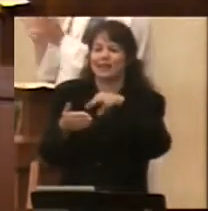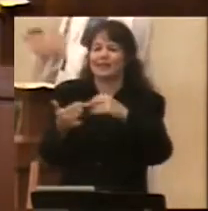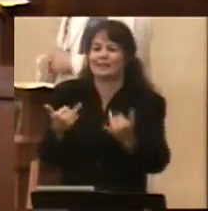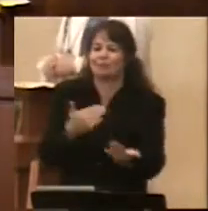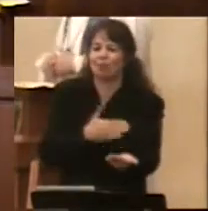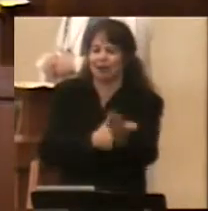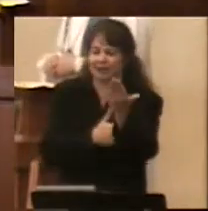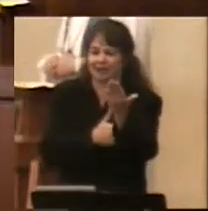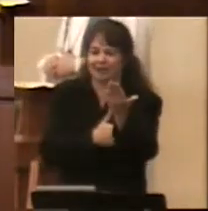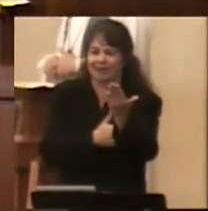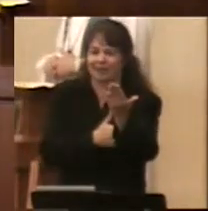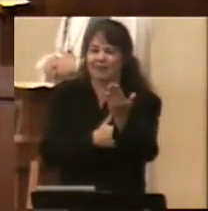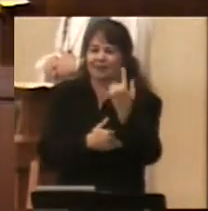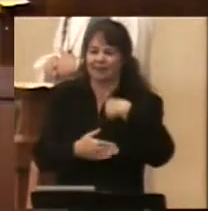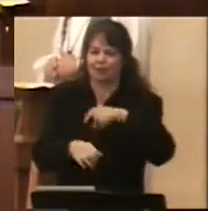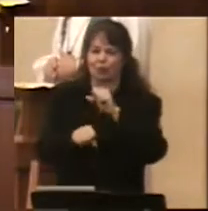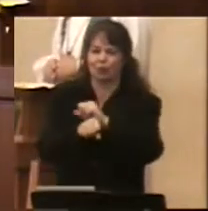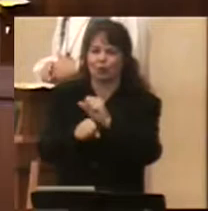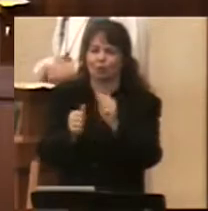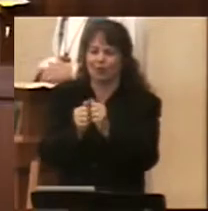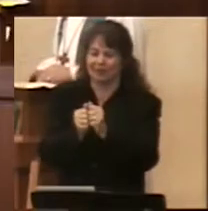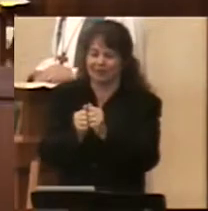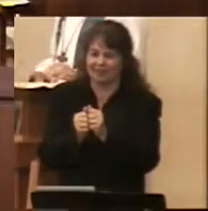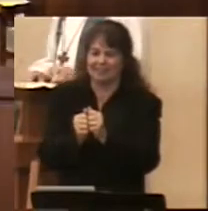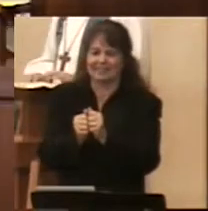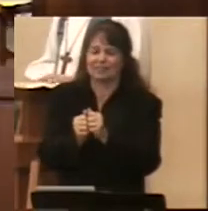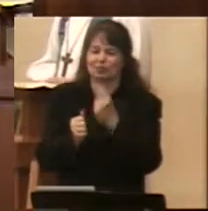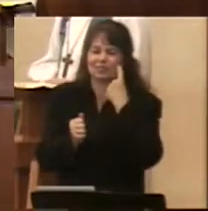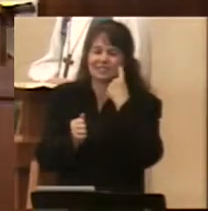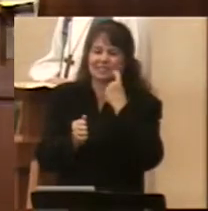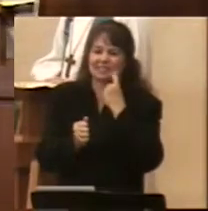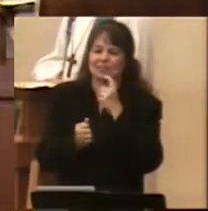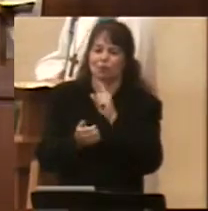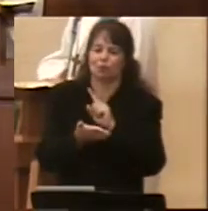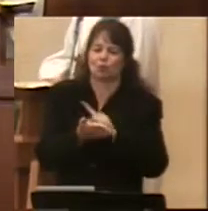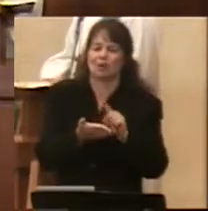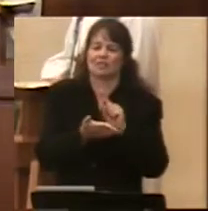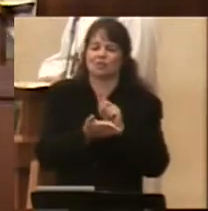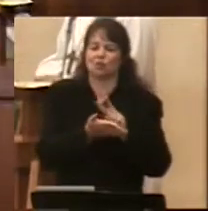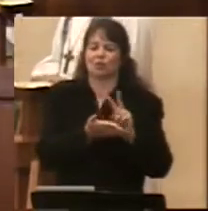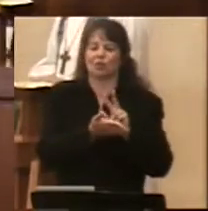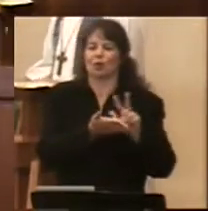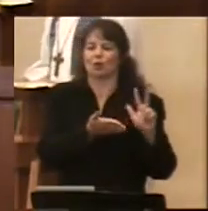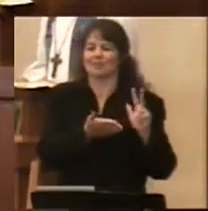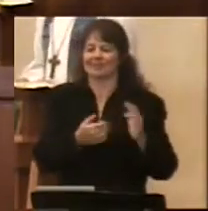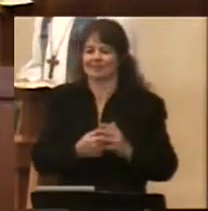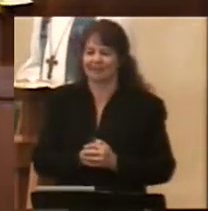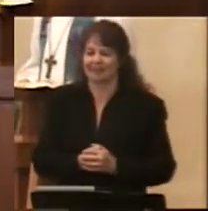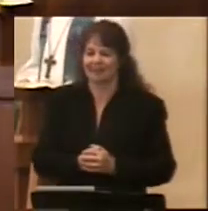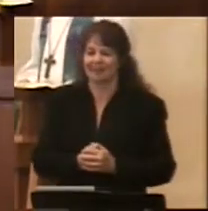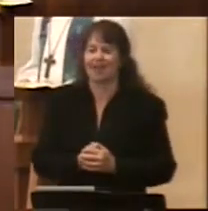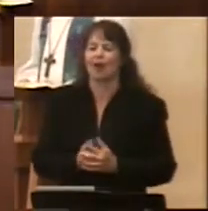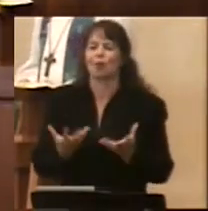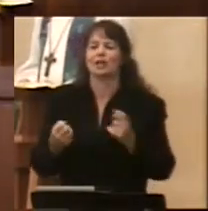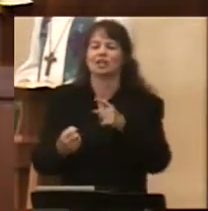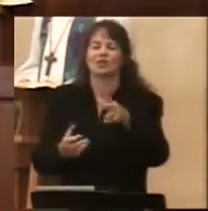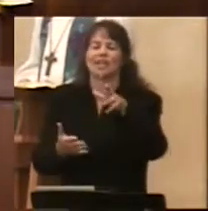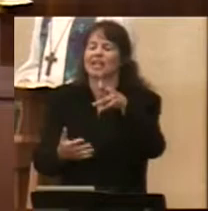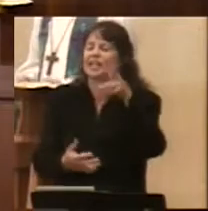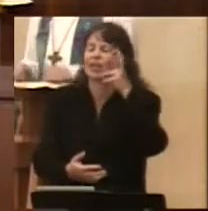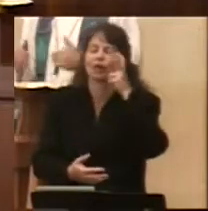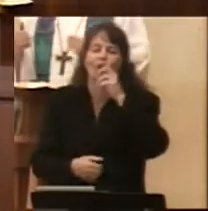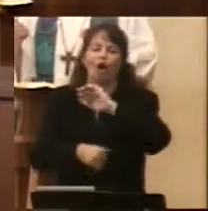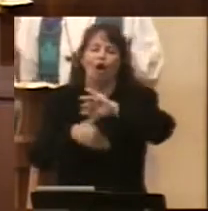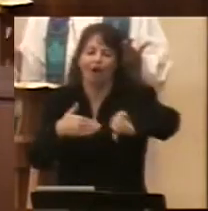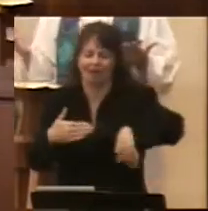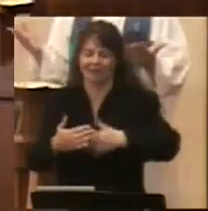worked with the last couple of weeks in Ecclesiastes. And I didn't want to short you of it. So